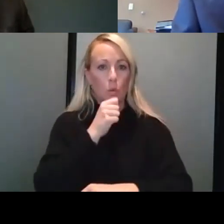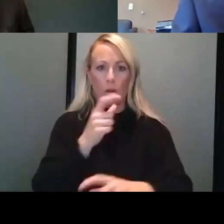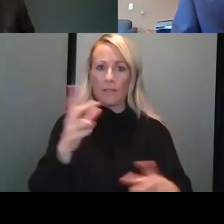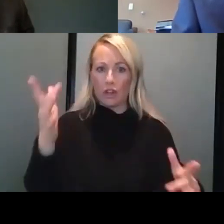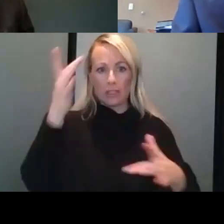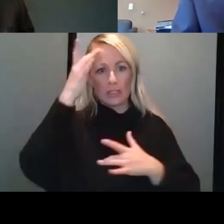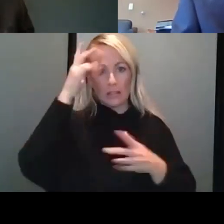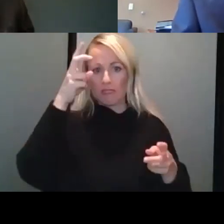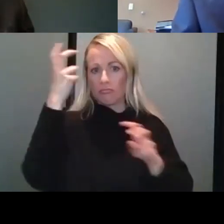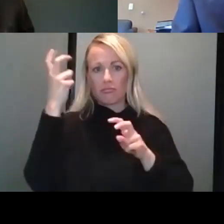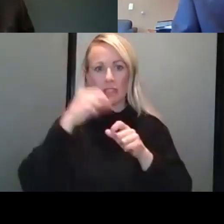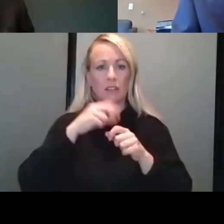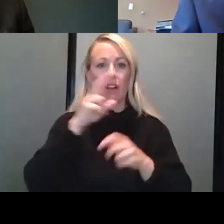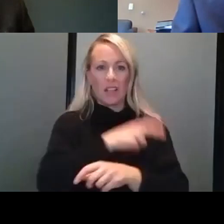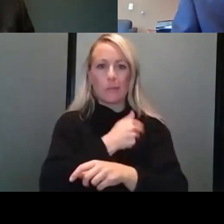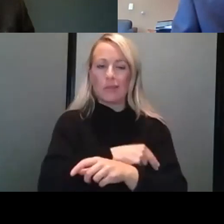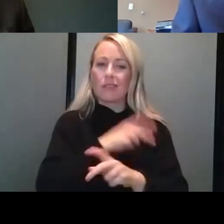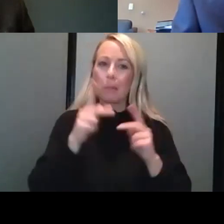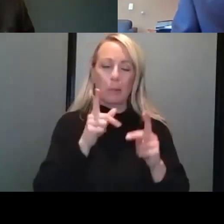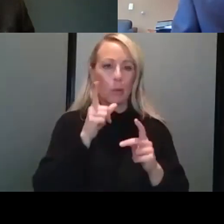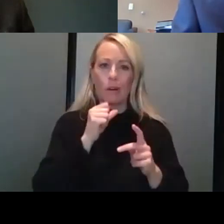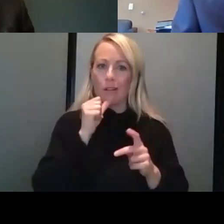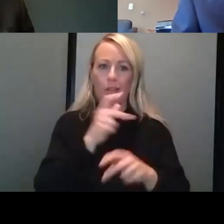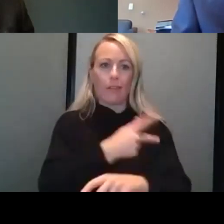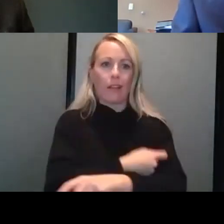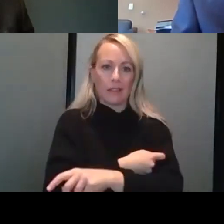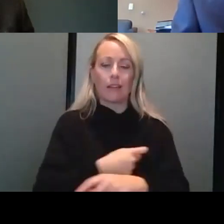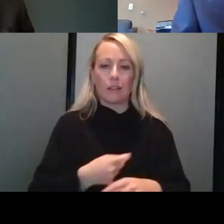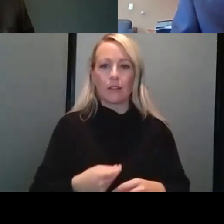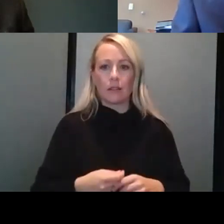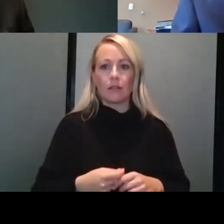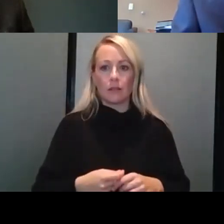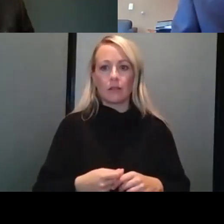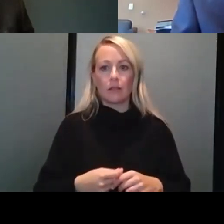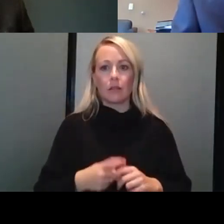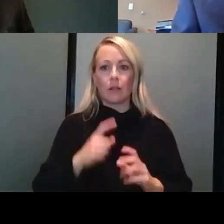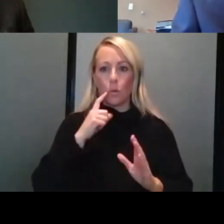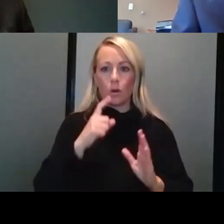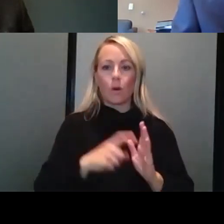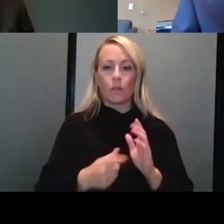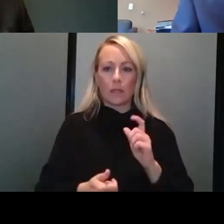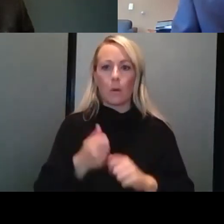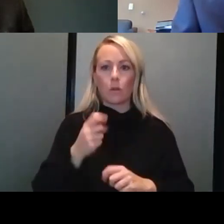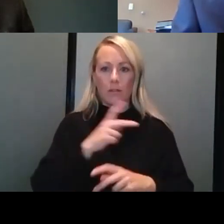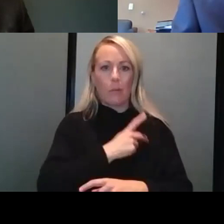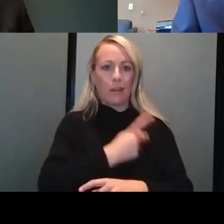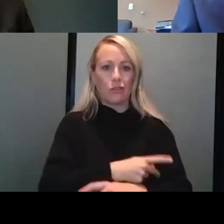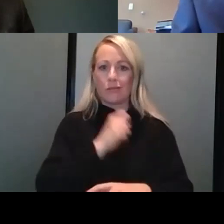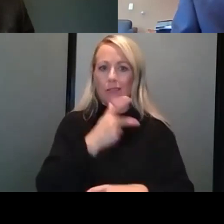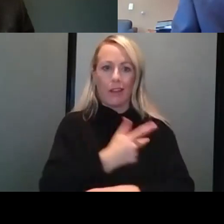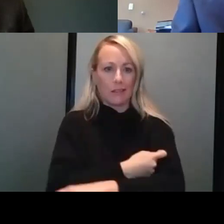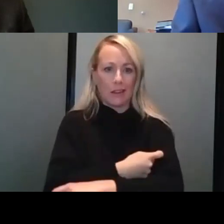and end up hospitalized are the unvaccinated population. So we are seeing majority of our patients being unvaccinated.